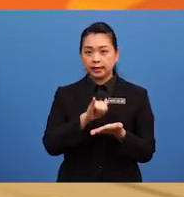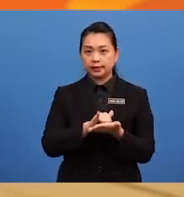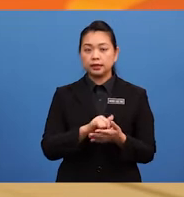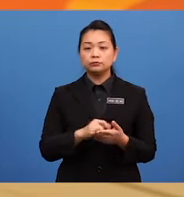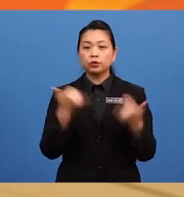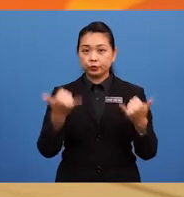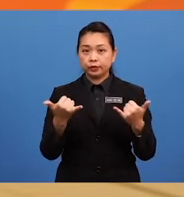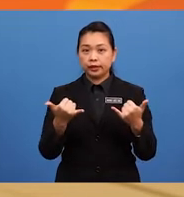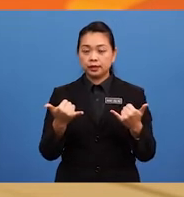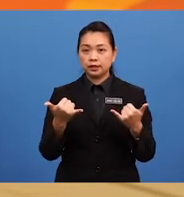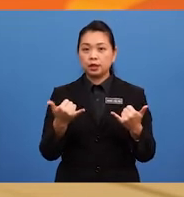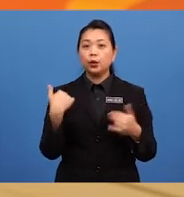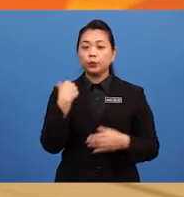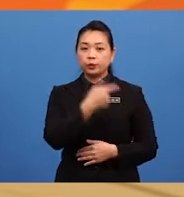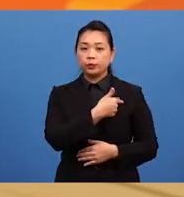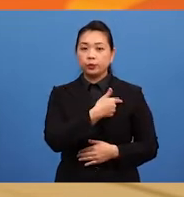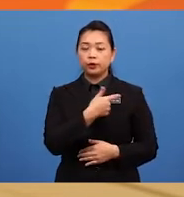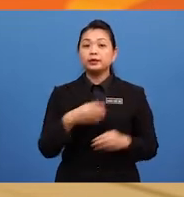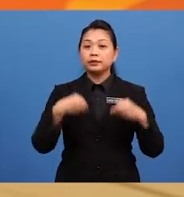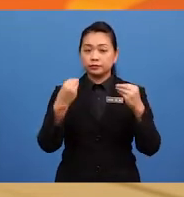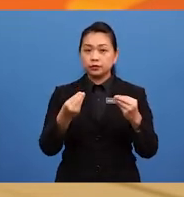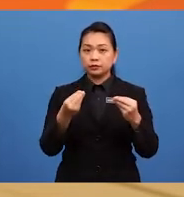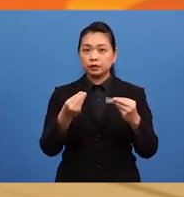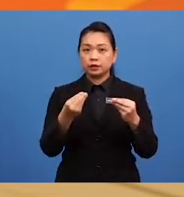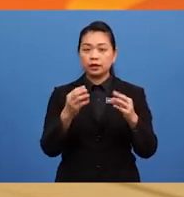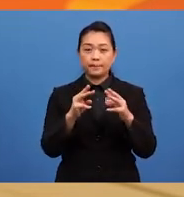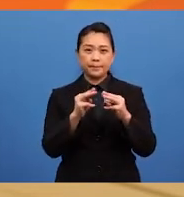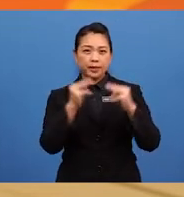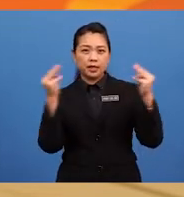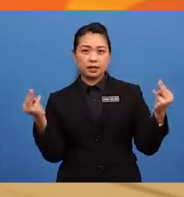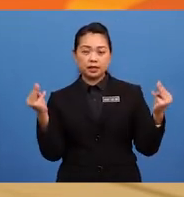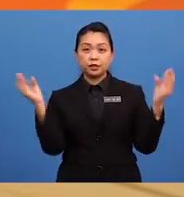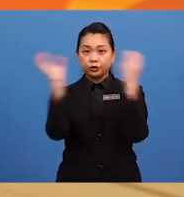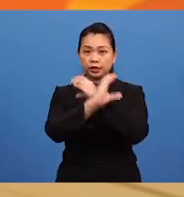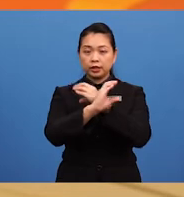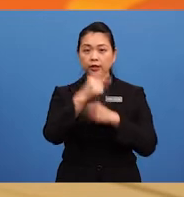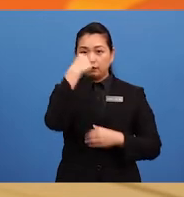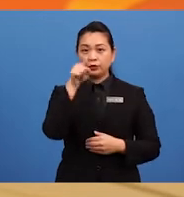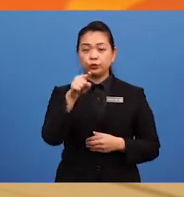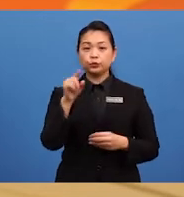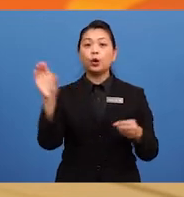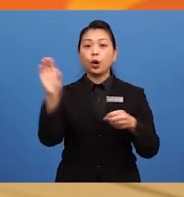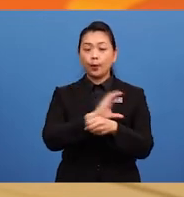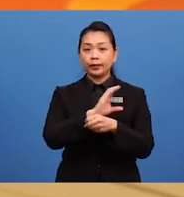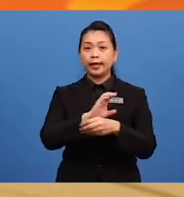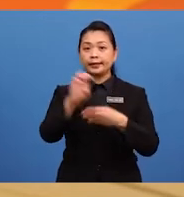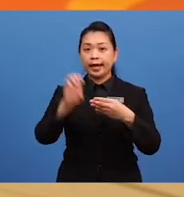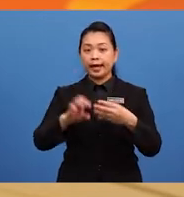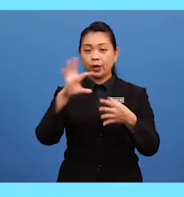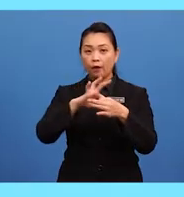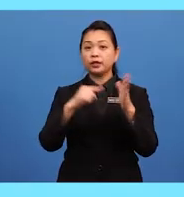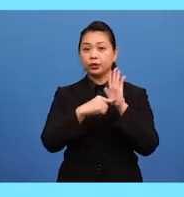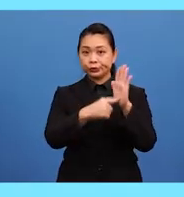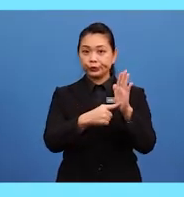from today onwards, we will leave you with the mega challenge for you to complete at your own time at the end of the show. So,